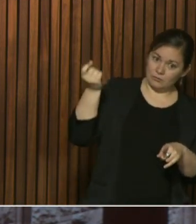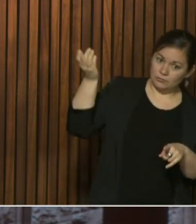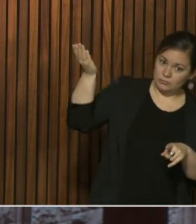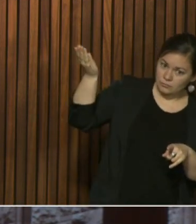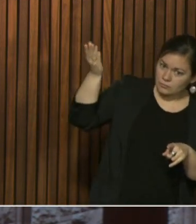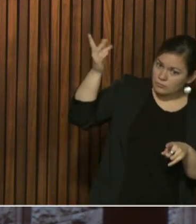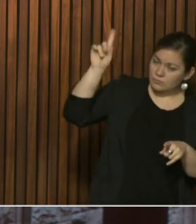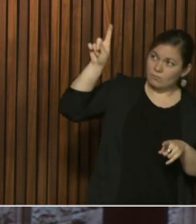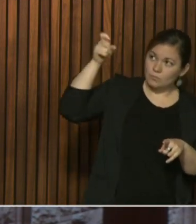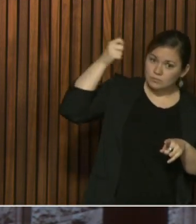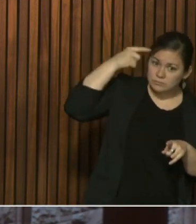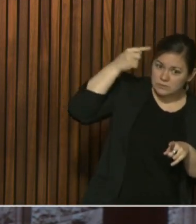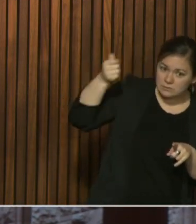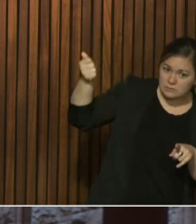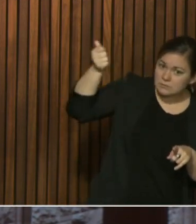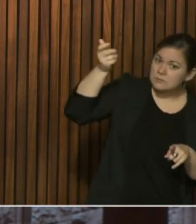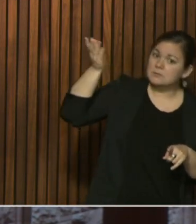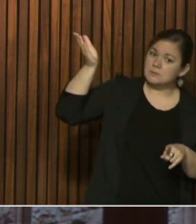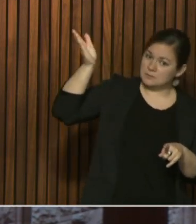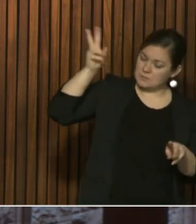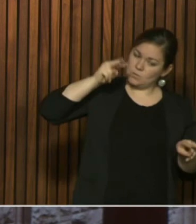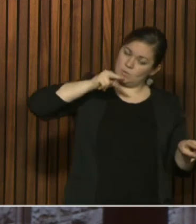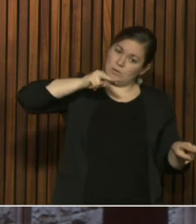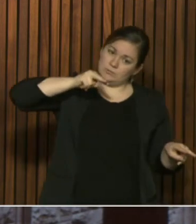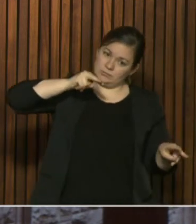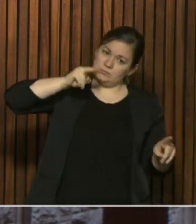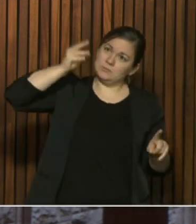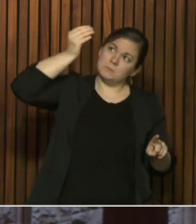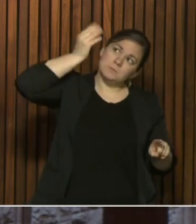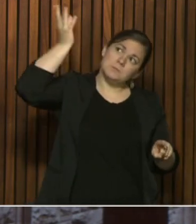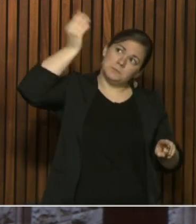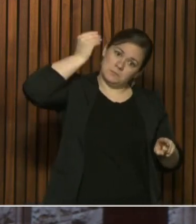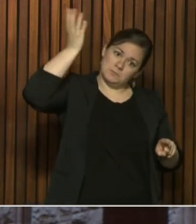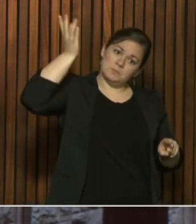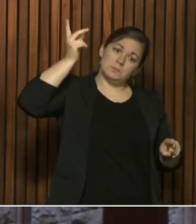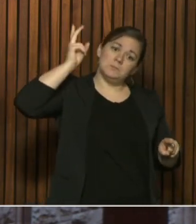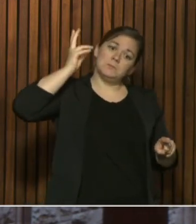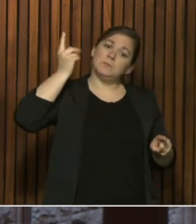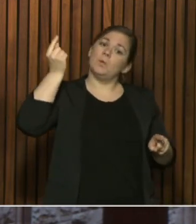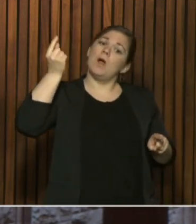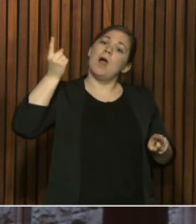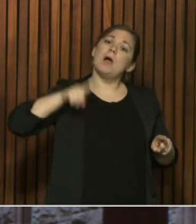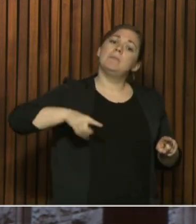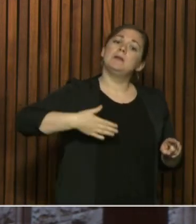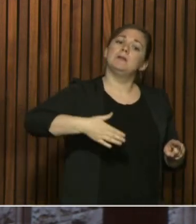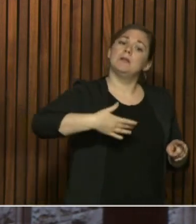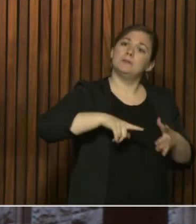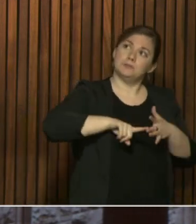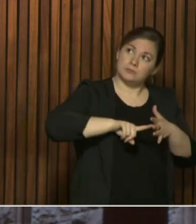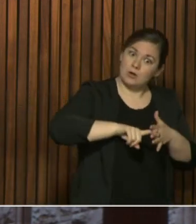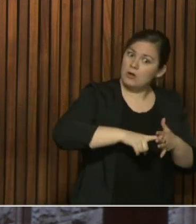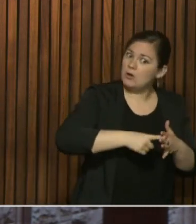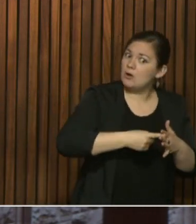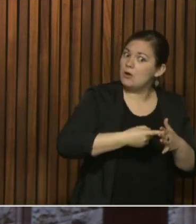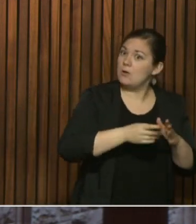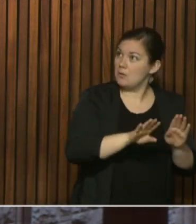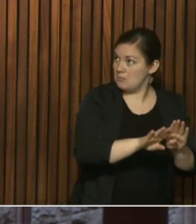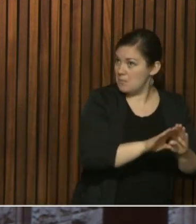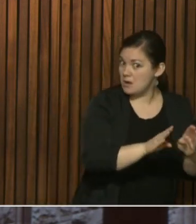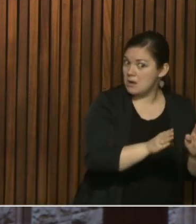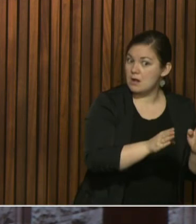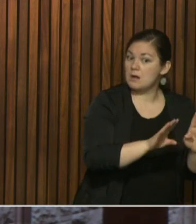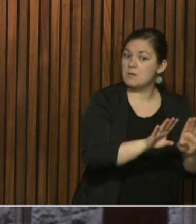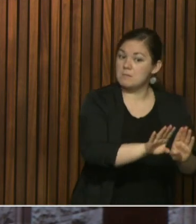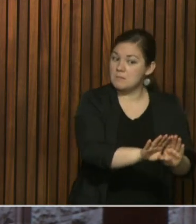they might want to change and ease. As always, they're looking for recommendations from myself and from all the ones who would give